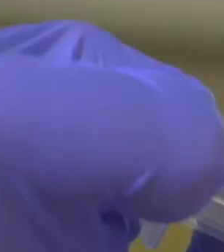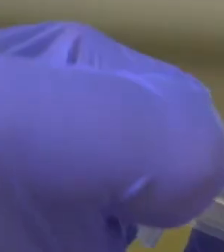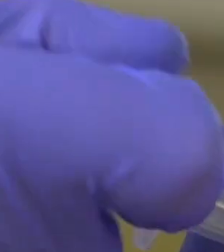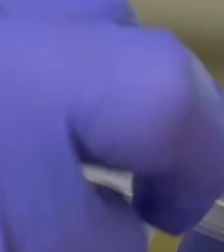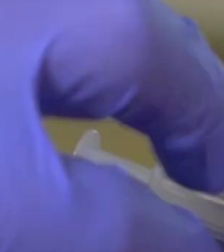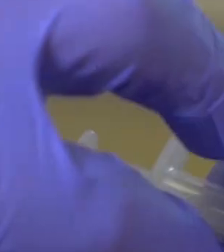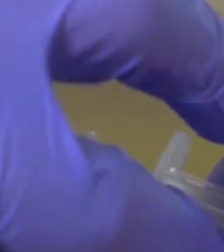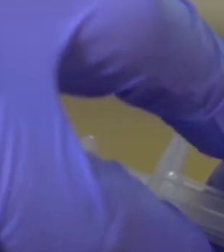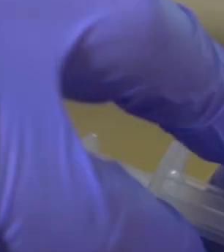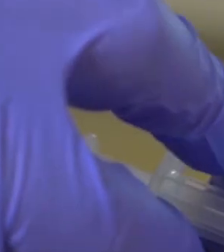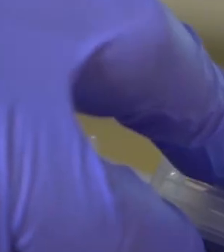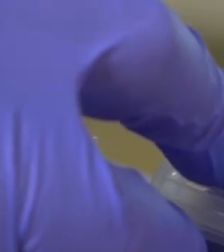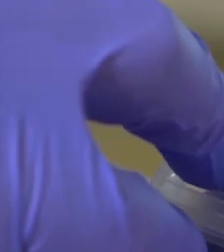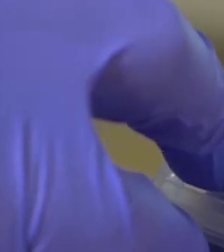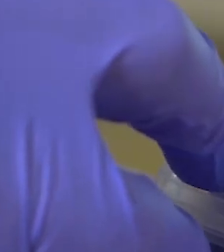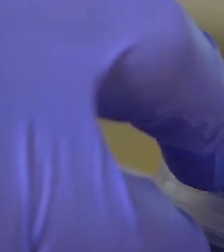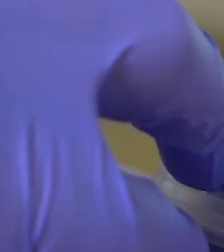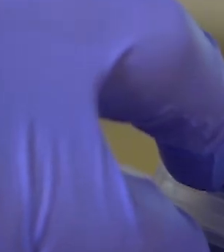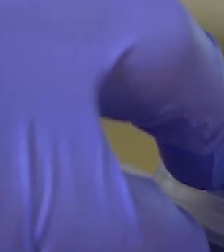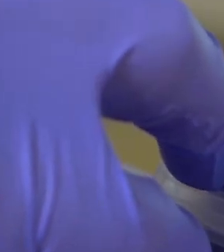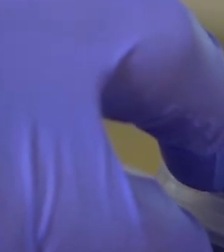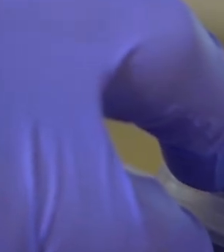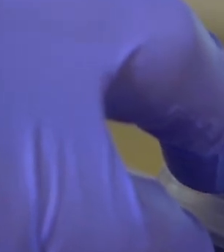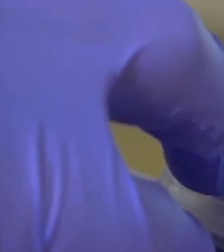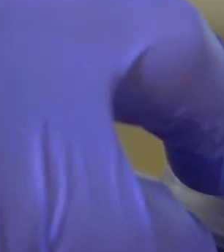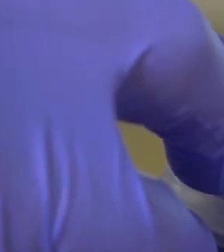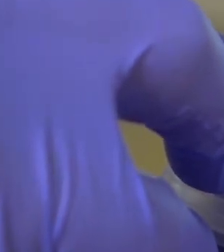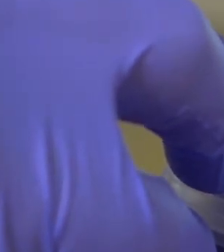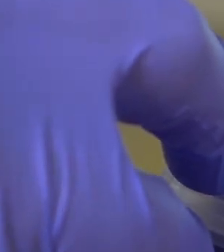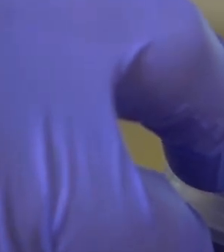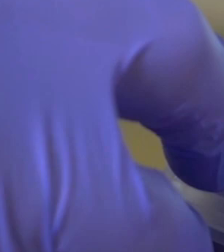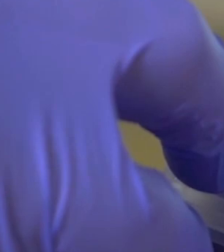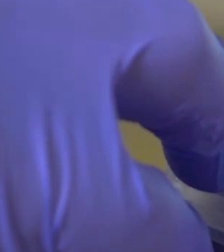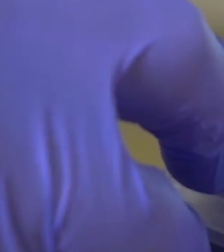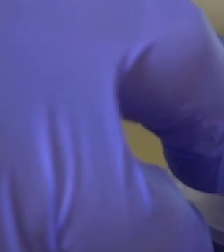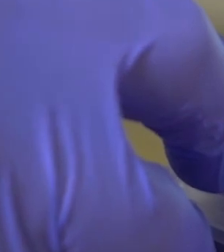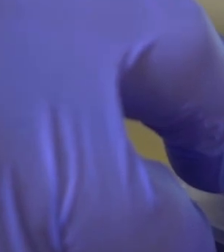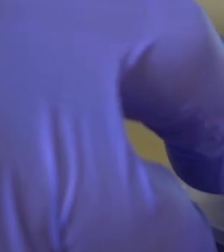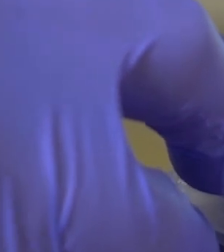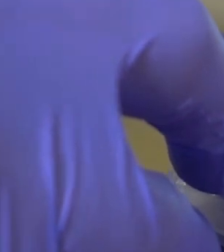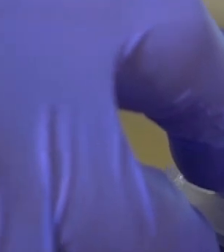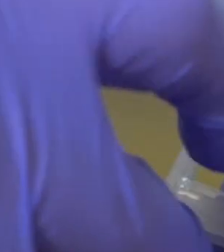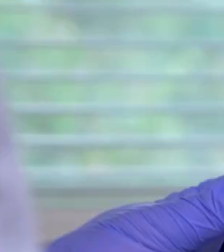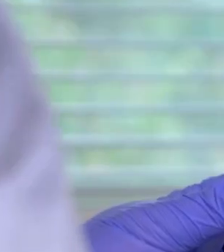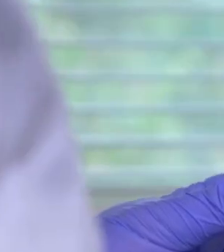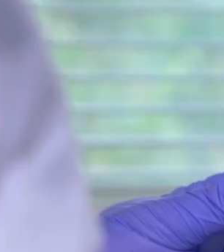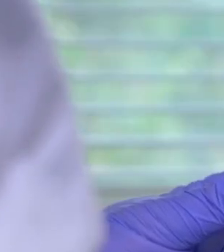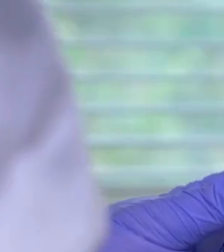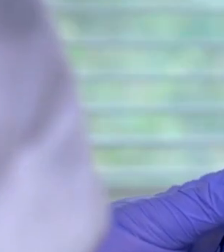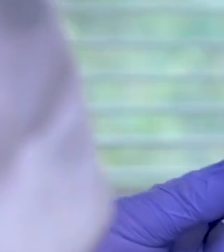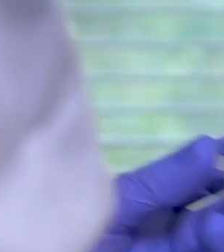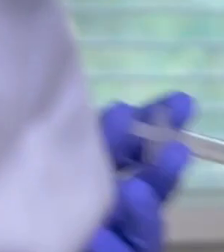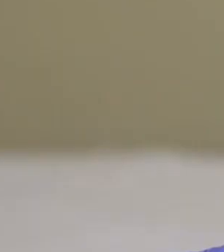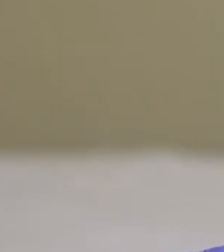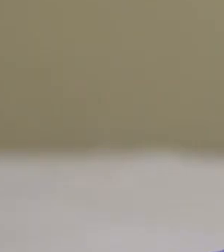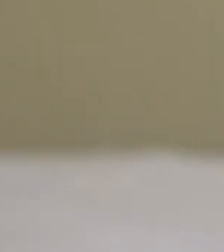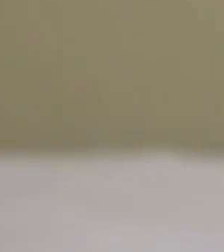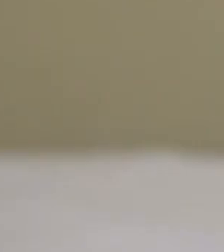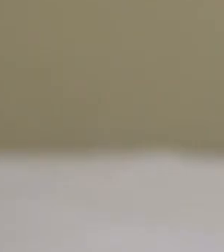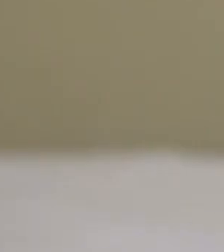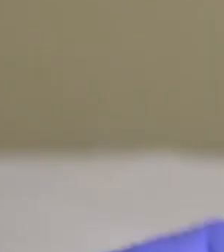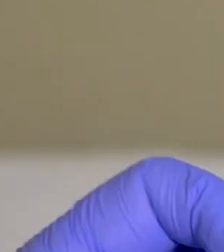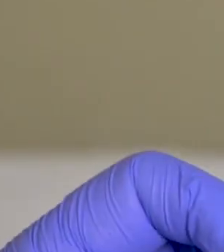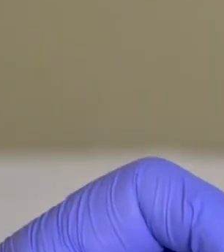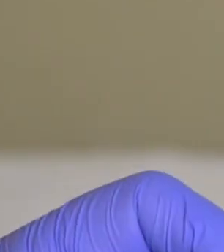making the decision to avoid this potential harm by using the retractable needles. I'm now going to talk about